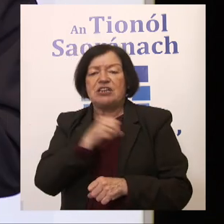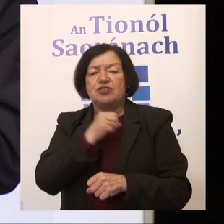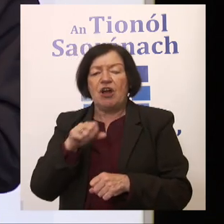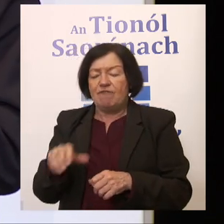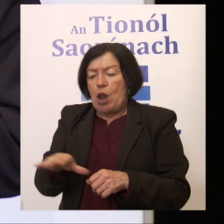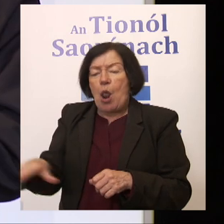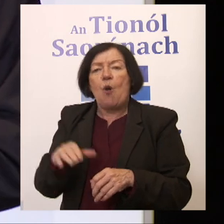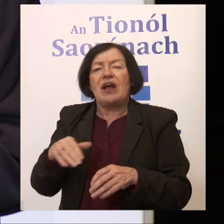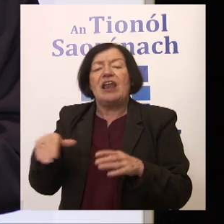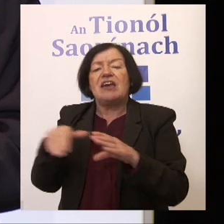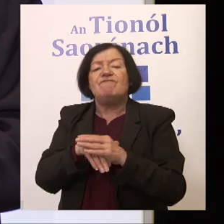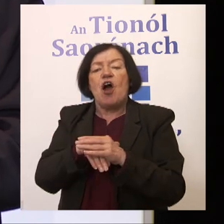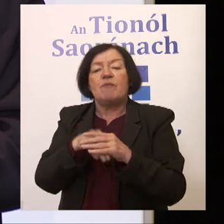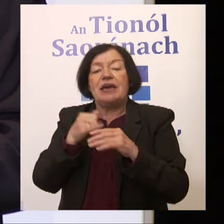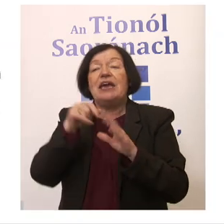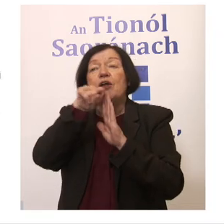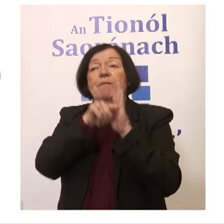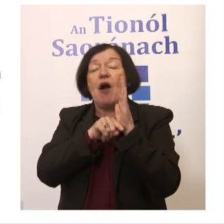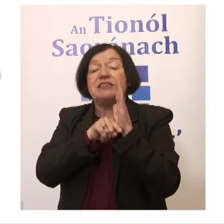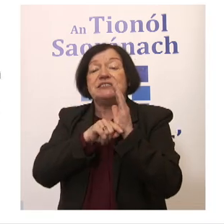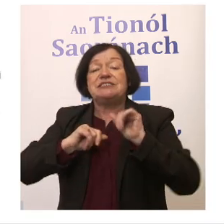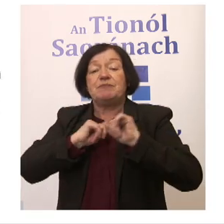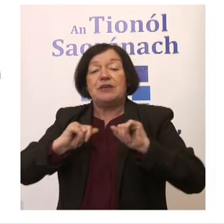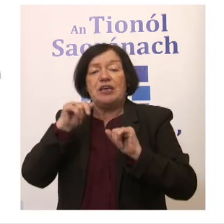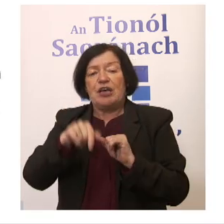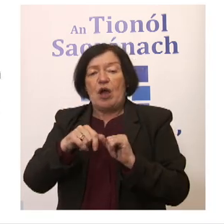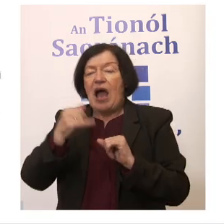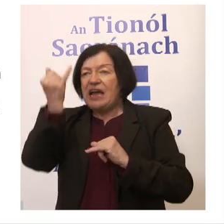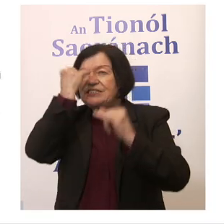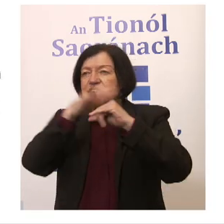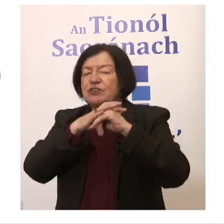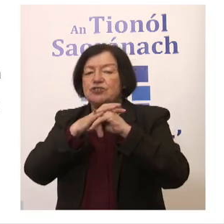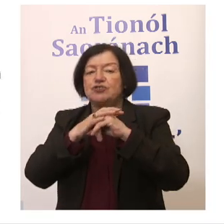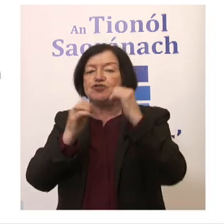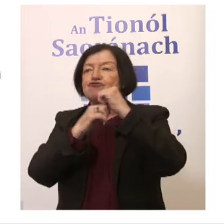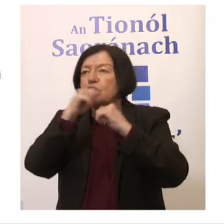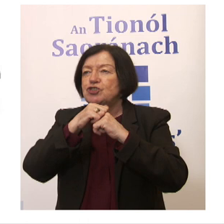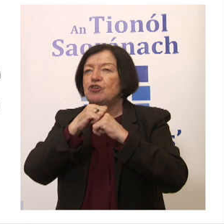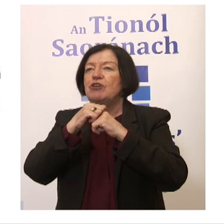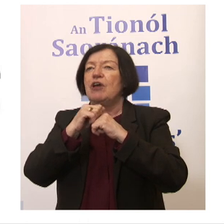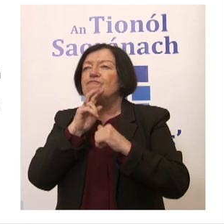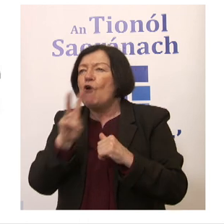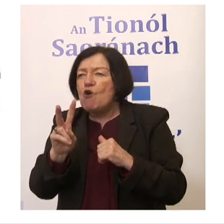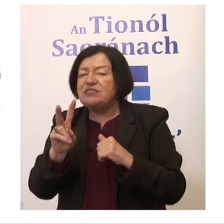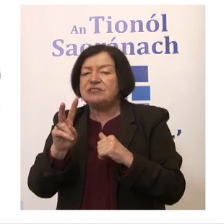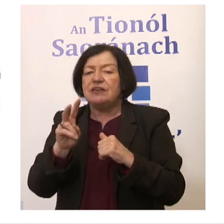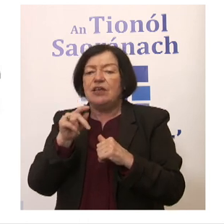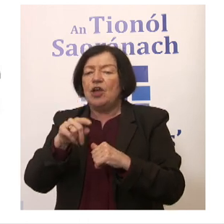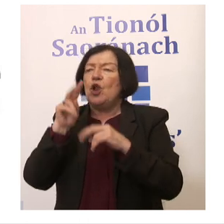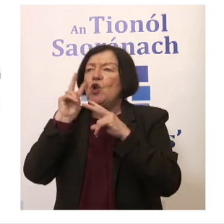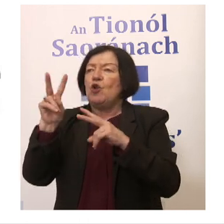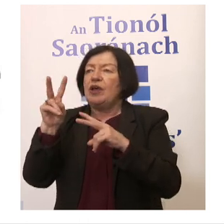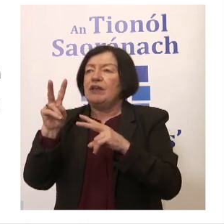in a policy mediation space, there's an idea of a structure and the idea of a voice. So particularly if you look at